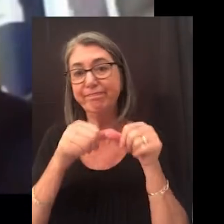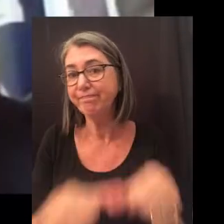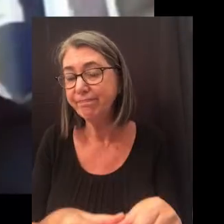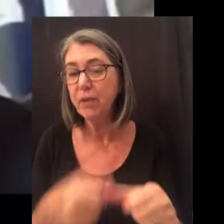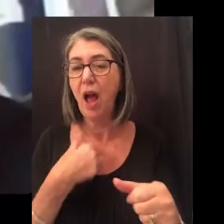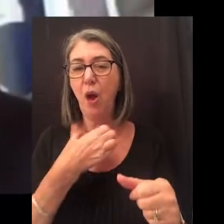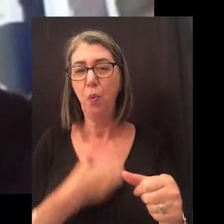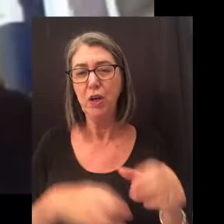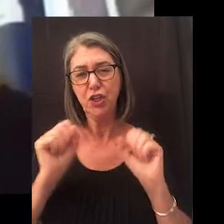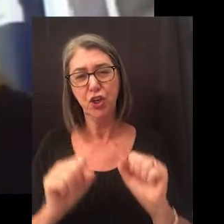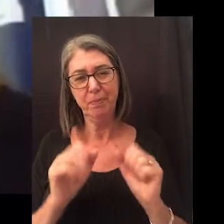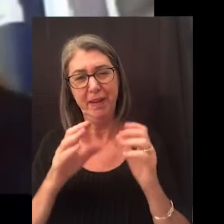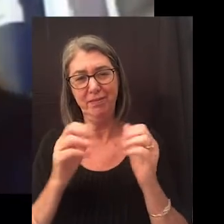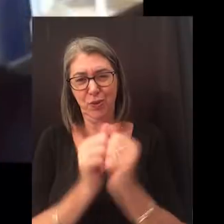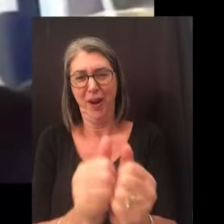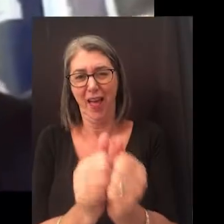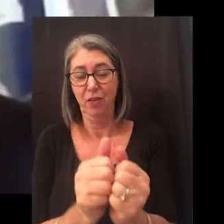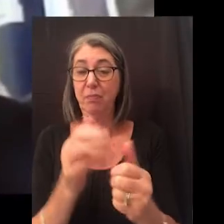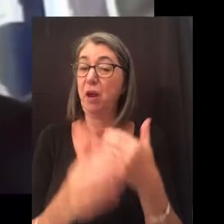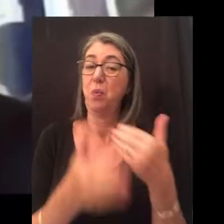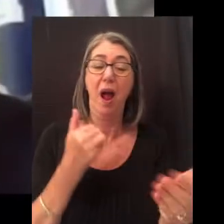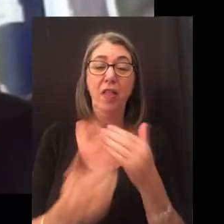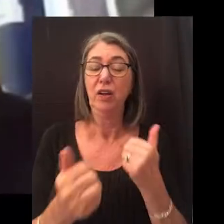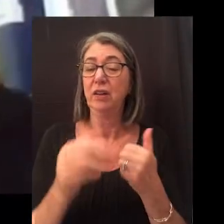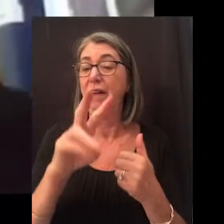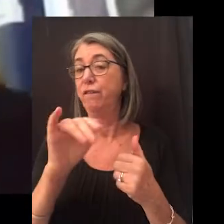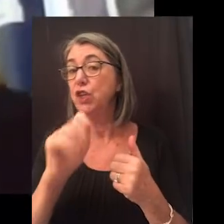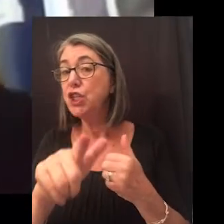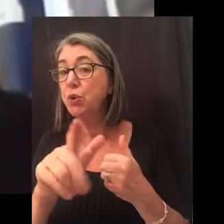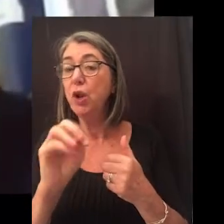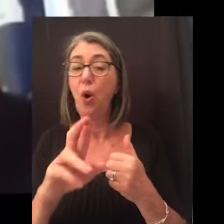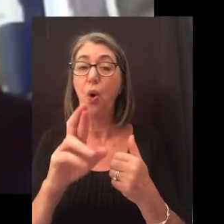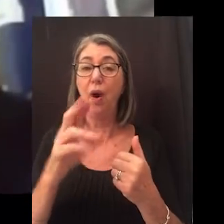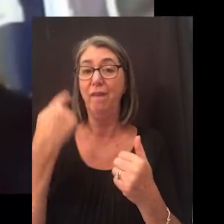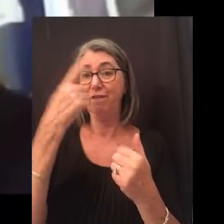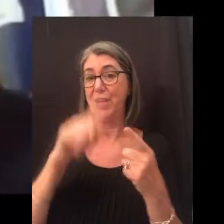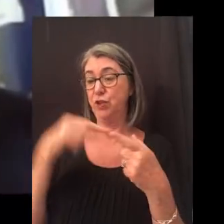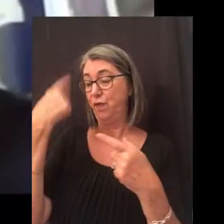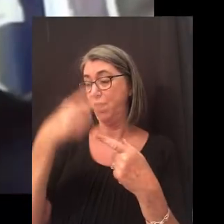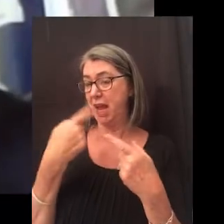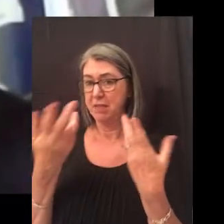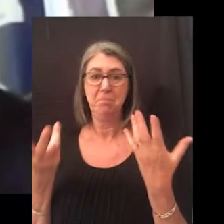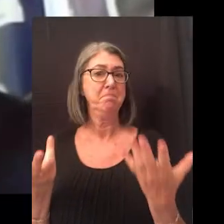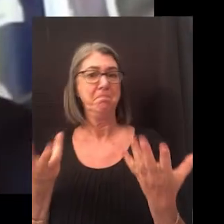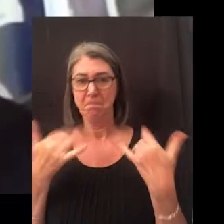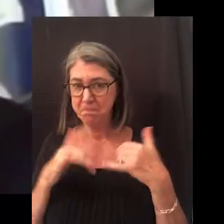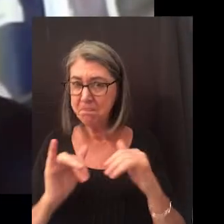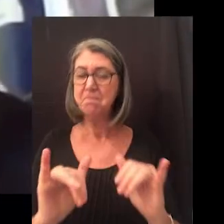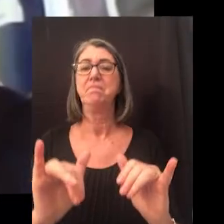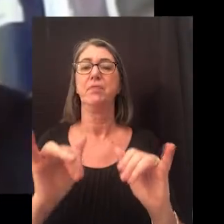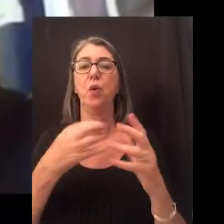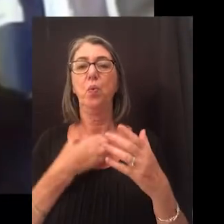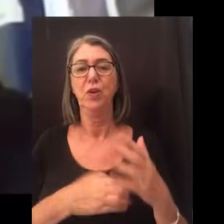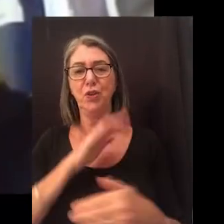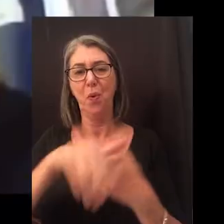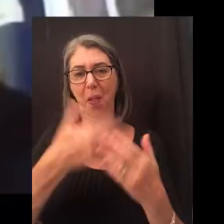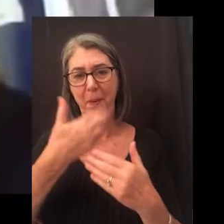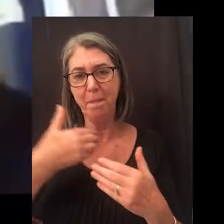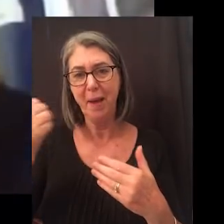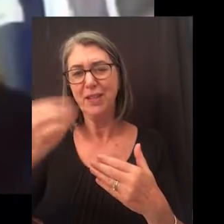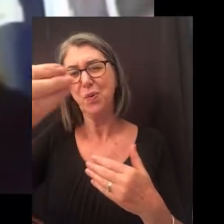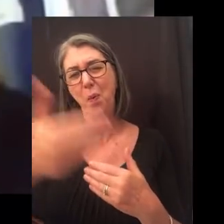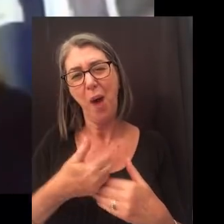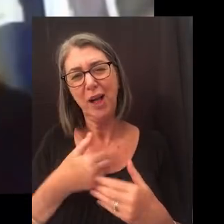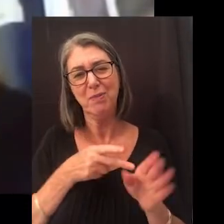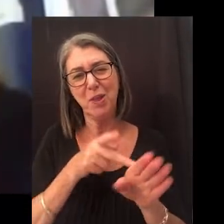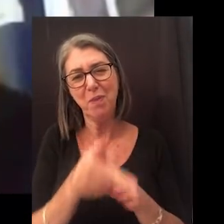I'm sure that's just going to continue. I wish we could be together, but whether we're virtual or face to face, we